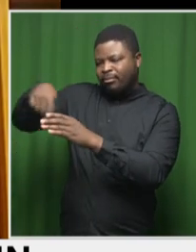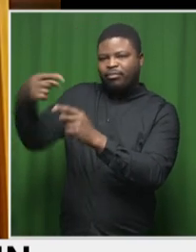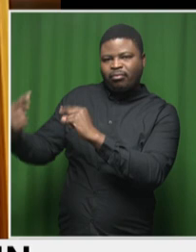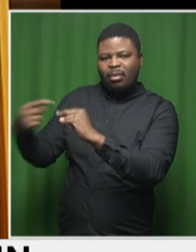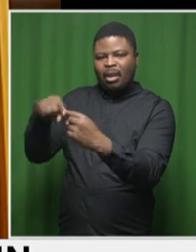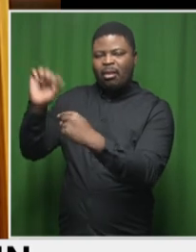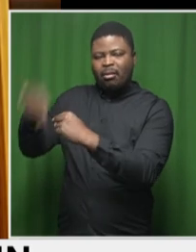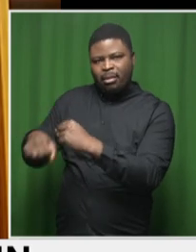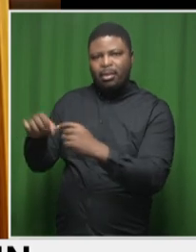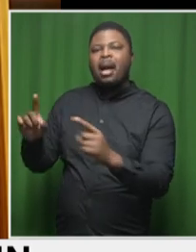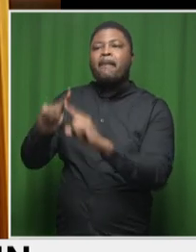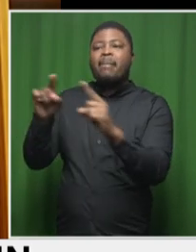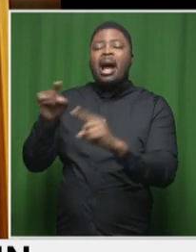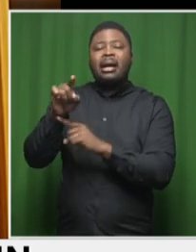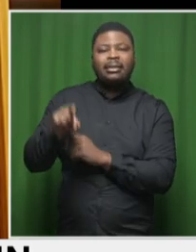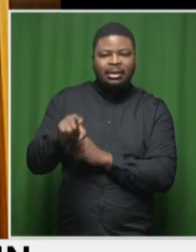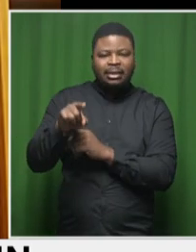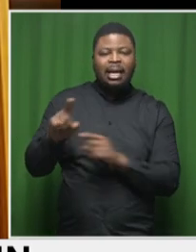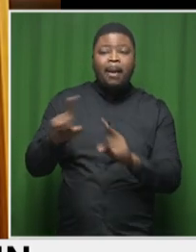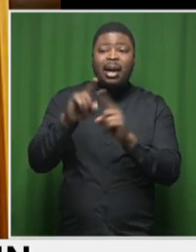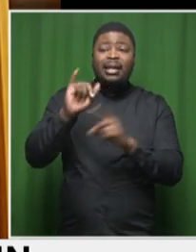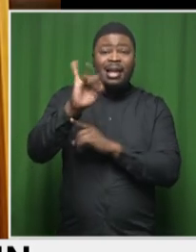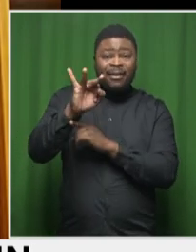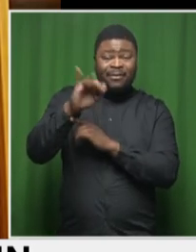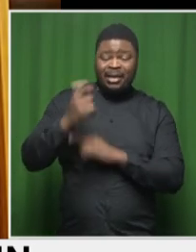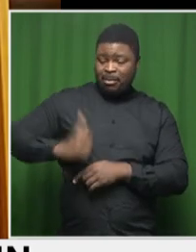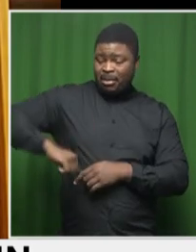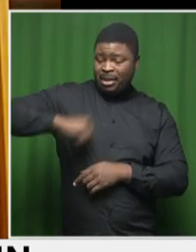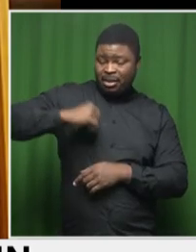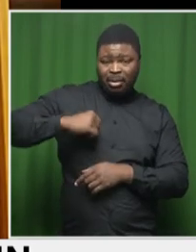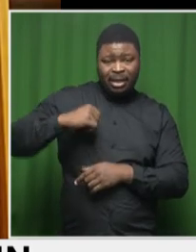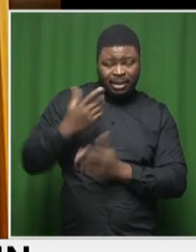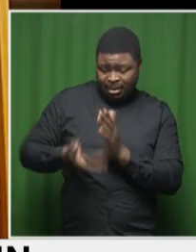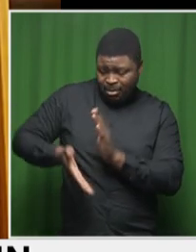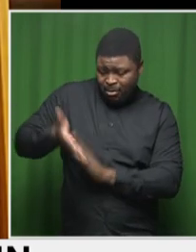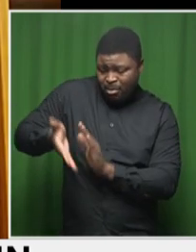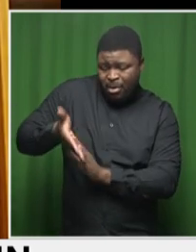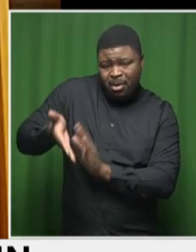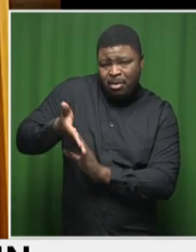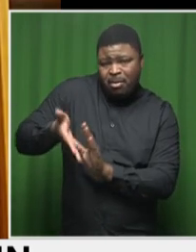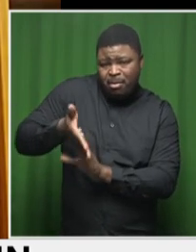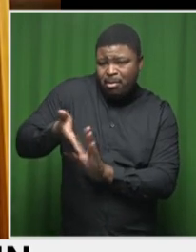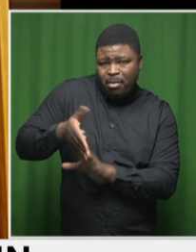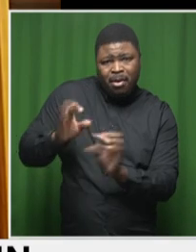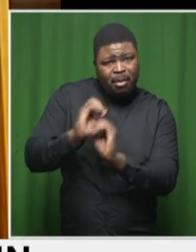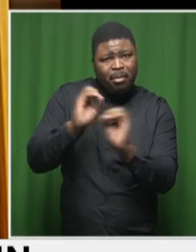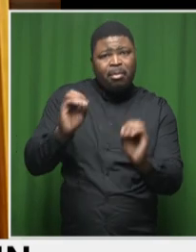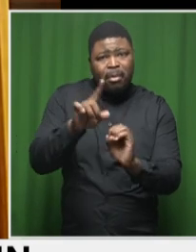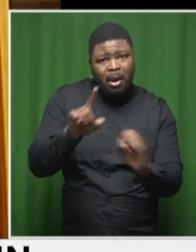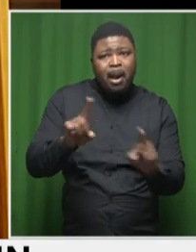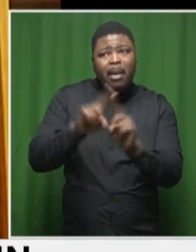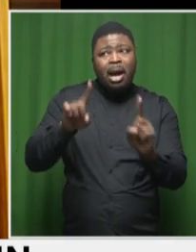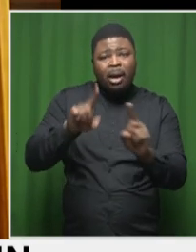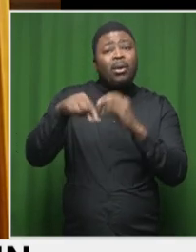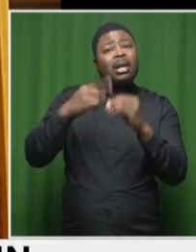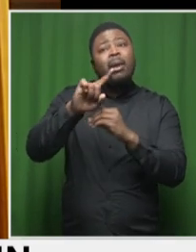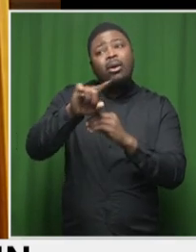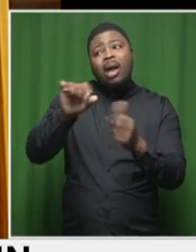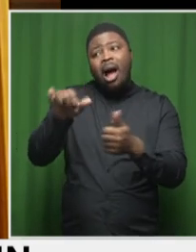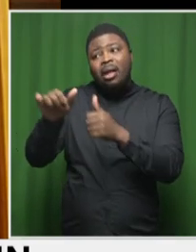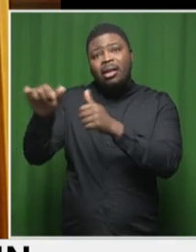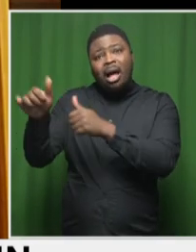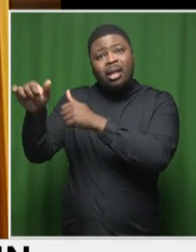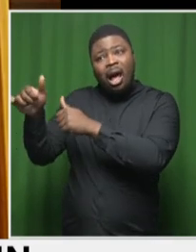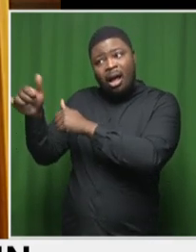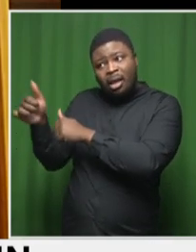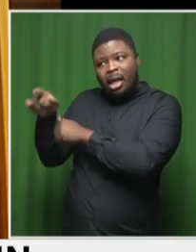city is not functioning well, the question is, what about the rest of the other municipalities in the free